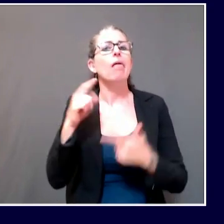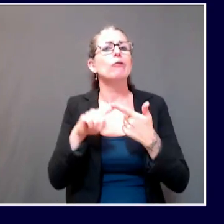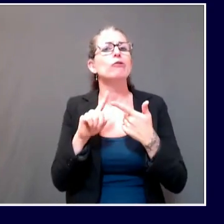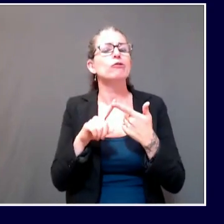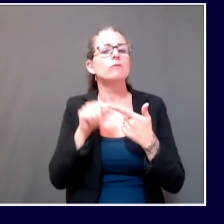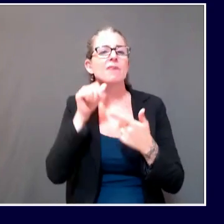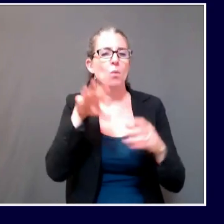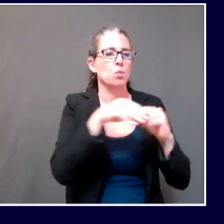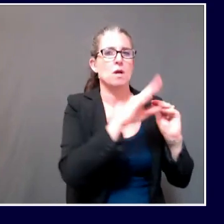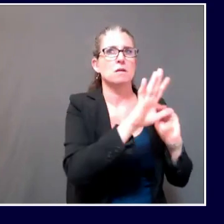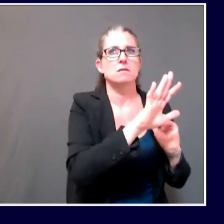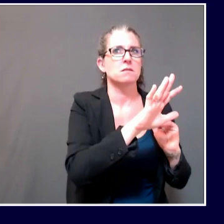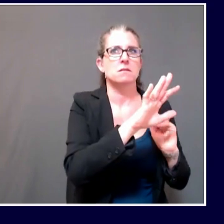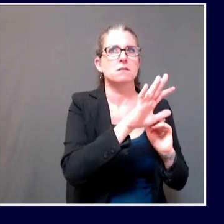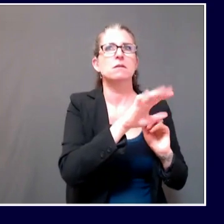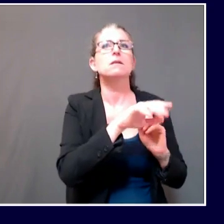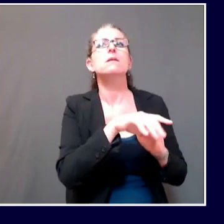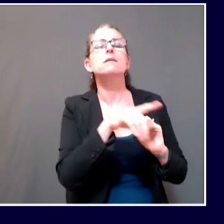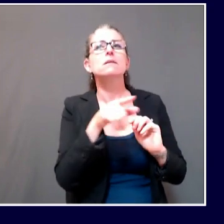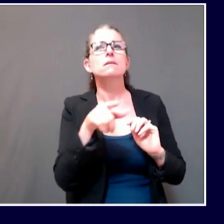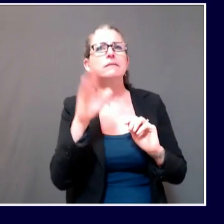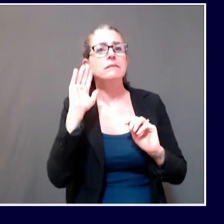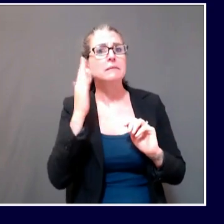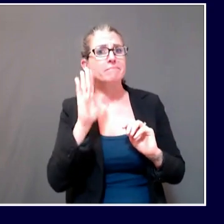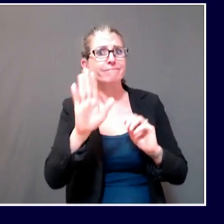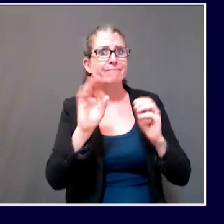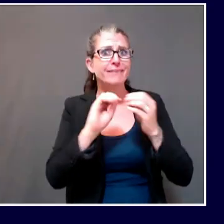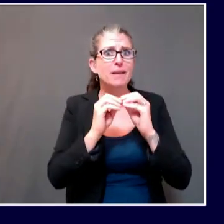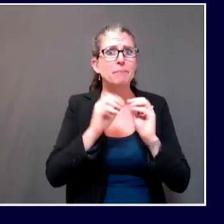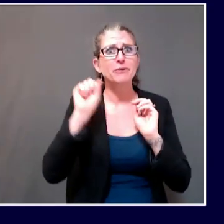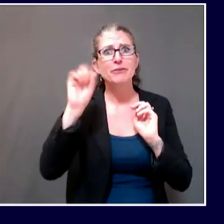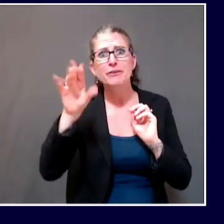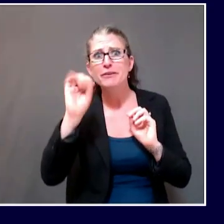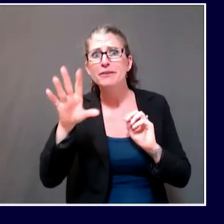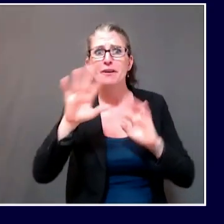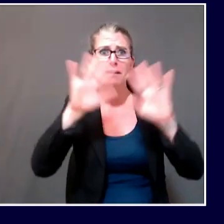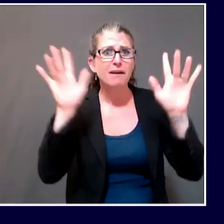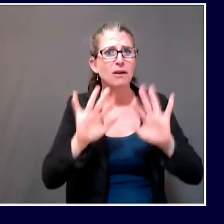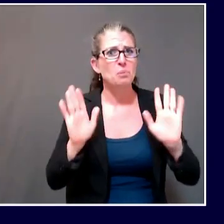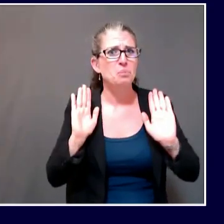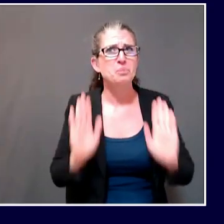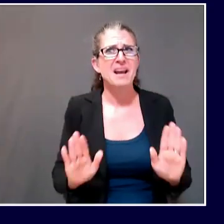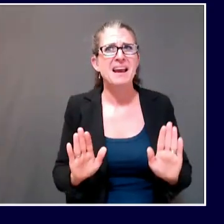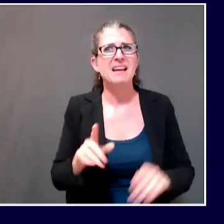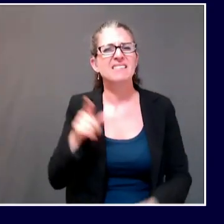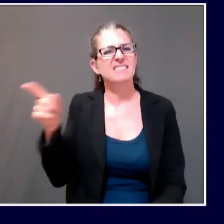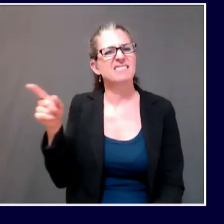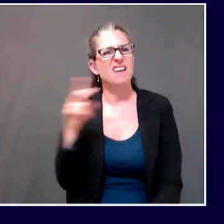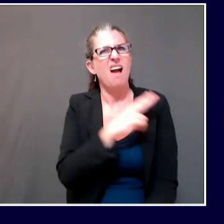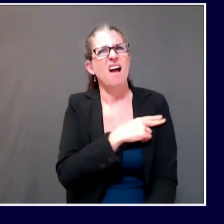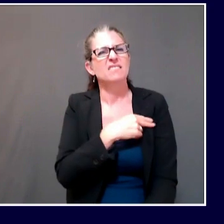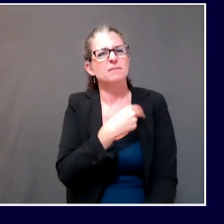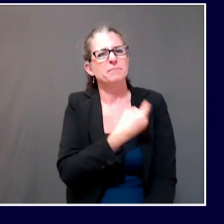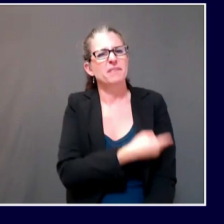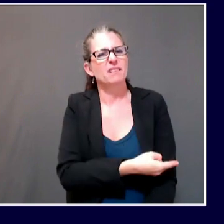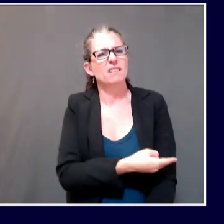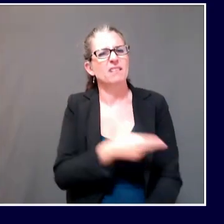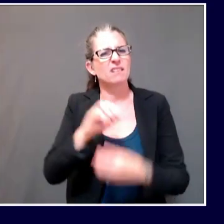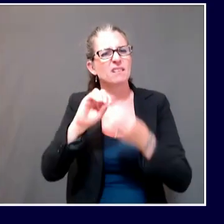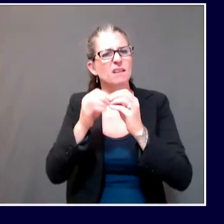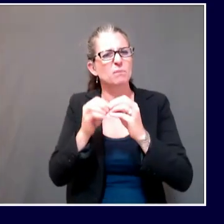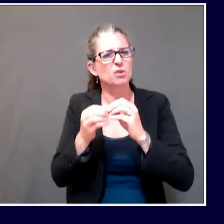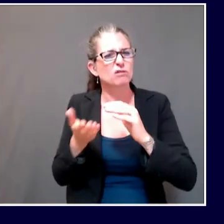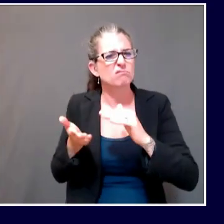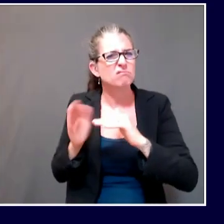and our reproductive number is also going up. I'm wondering why do you think we're sliding on some of those metrics and how